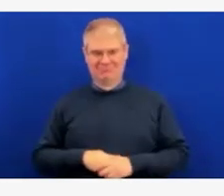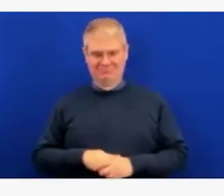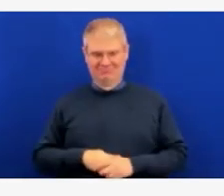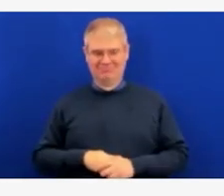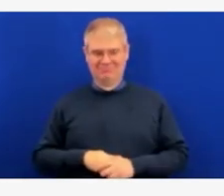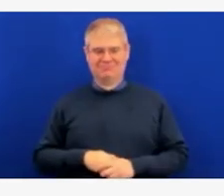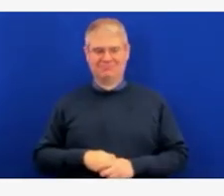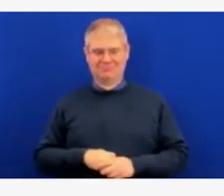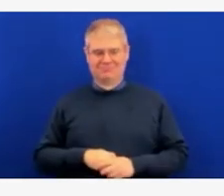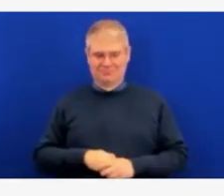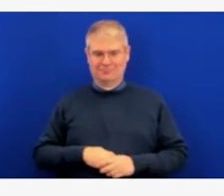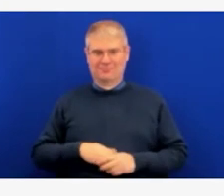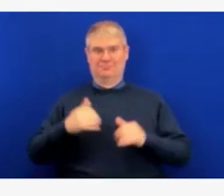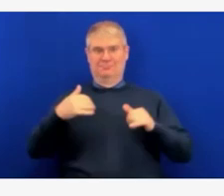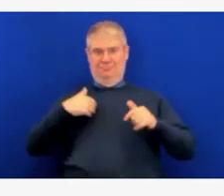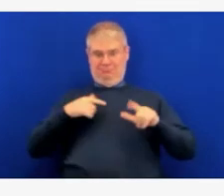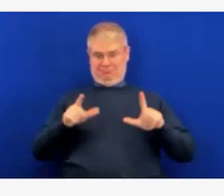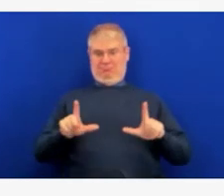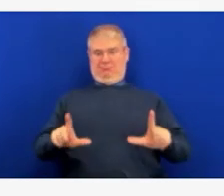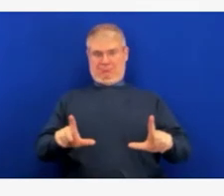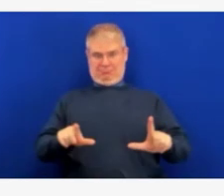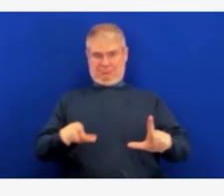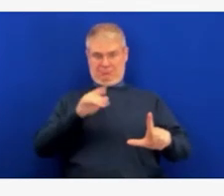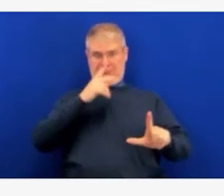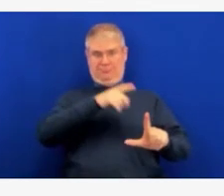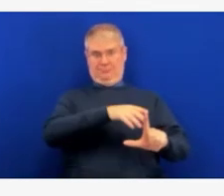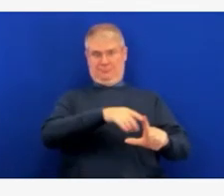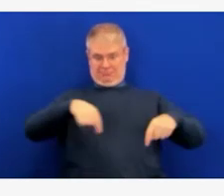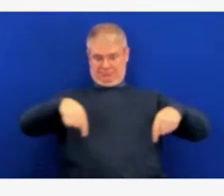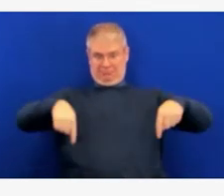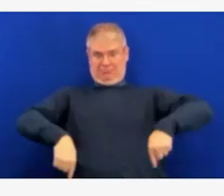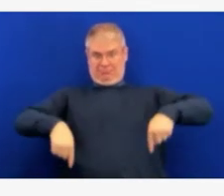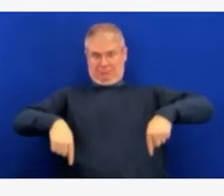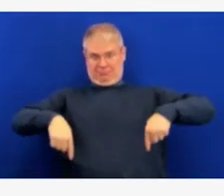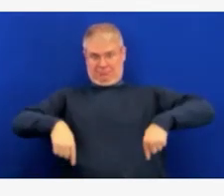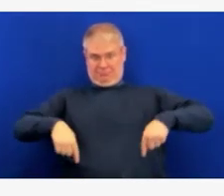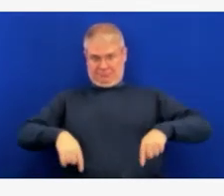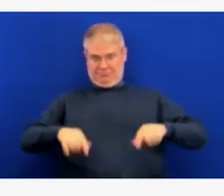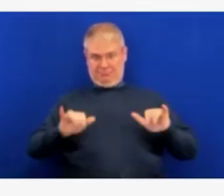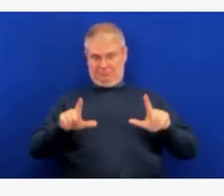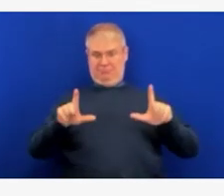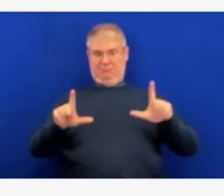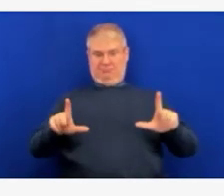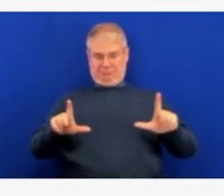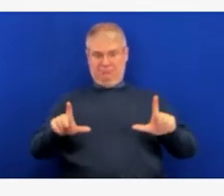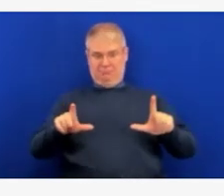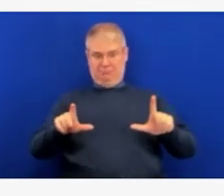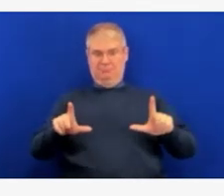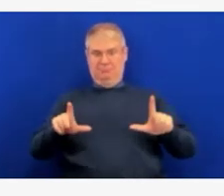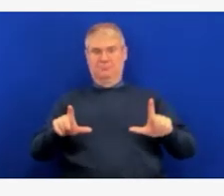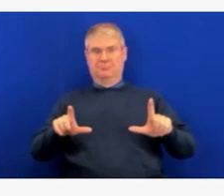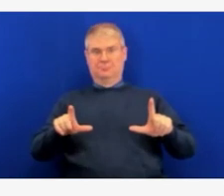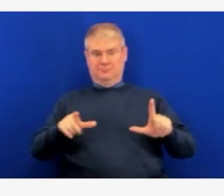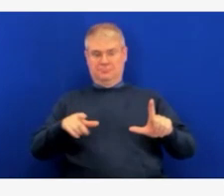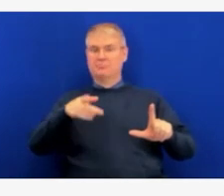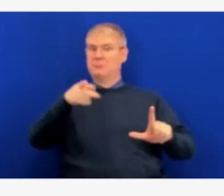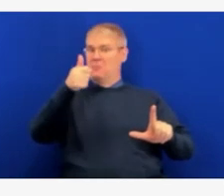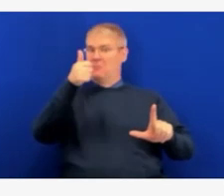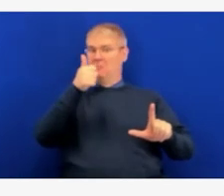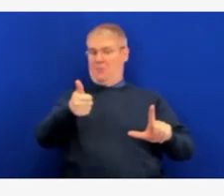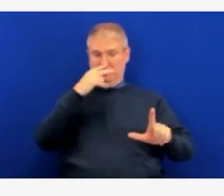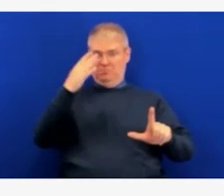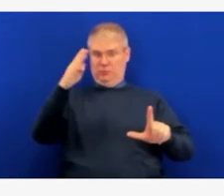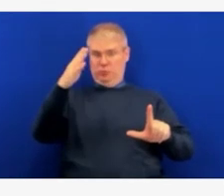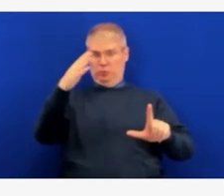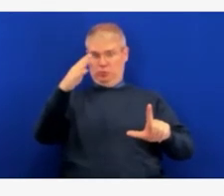Great. Okay, I think you all are seeing a chart. As you can see from that blue trend line of cases reported among